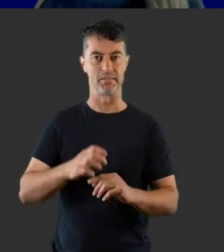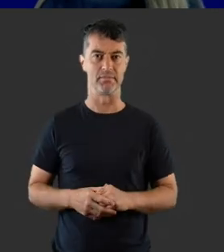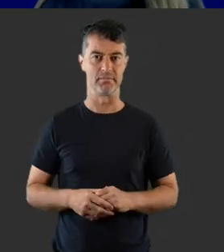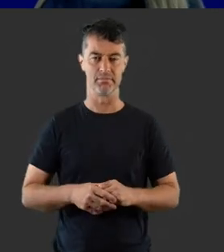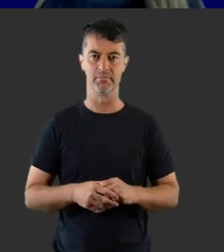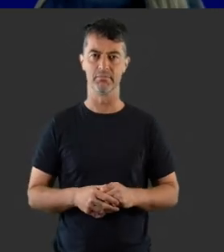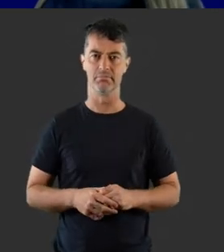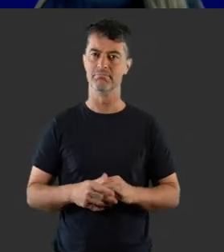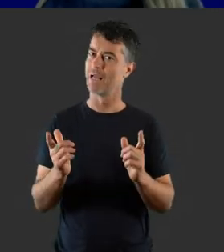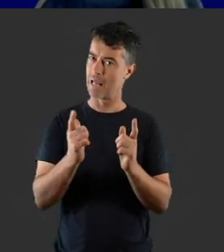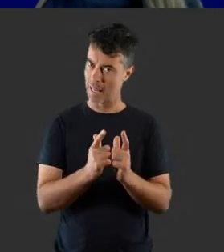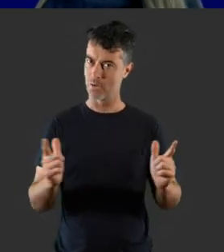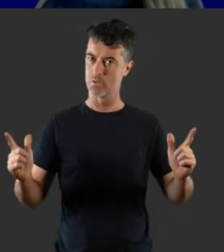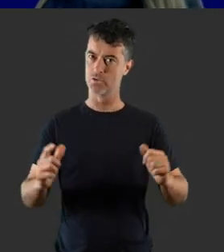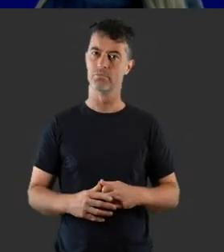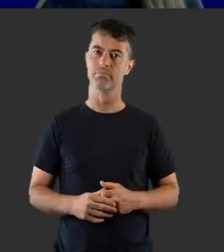Impact.